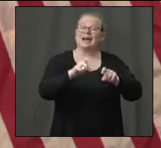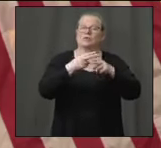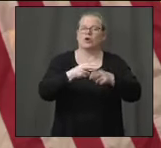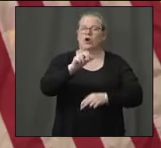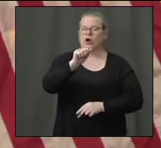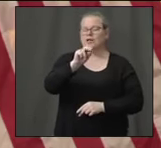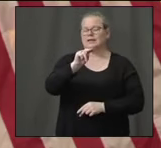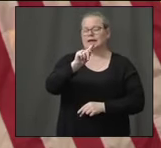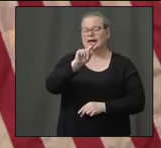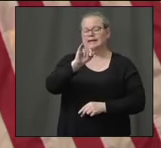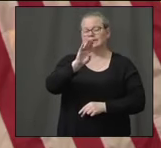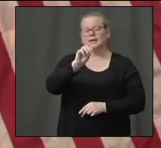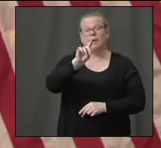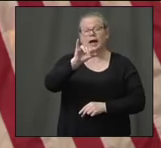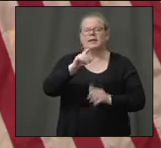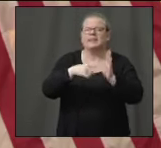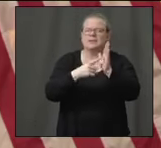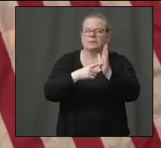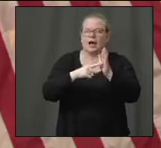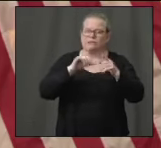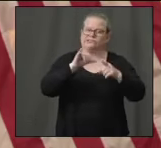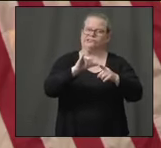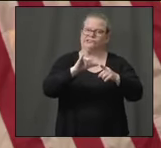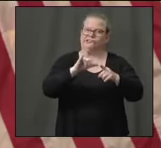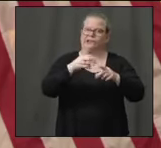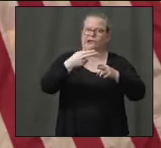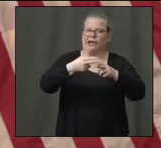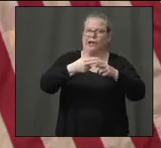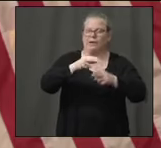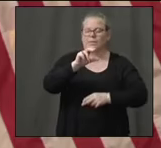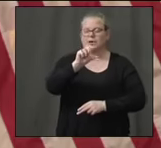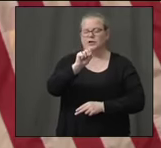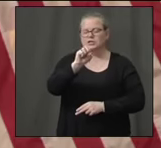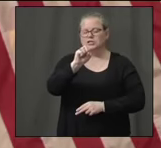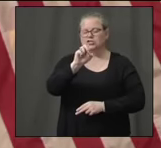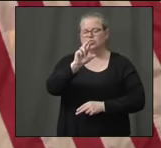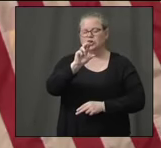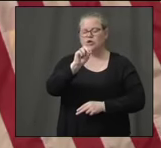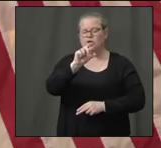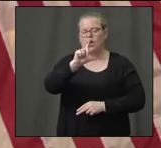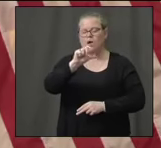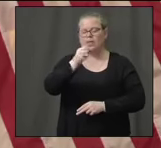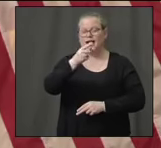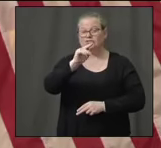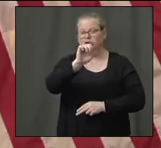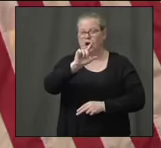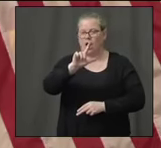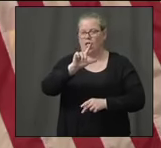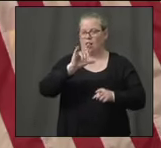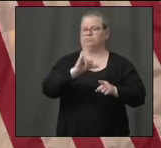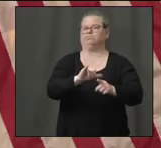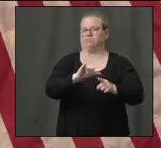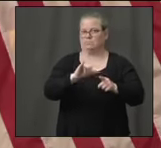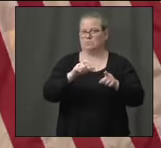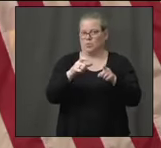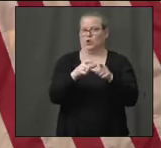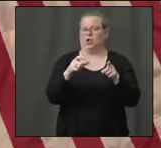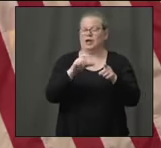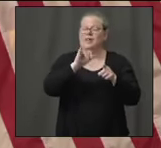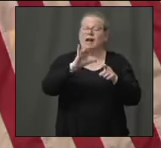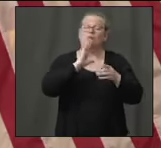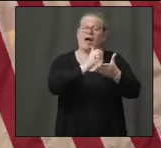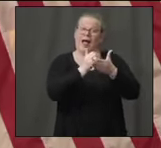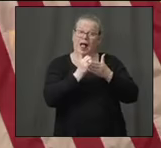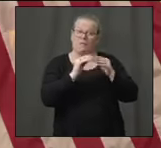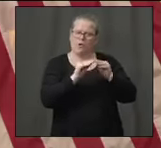a serological test. That will be an additional test that will be helpful to give us more insight, but you need both tests going